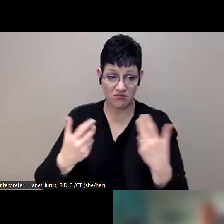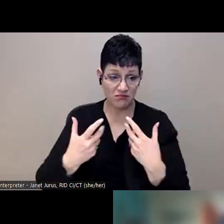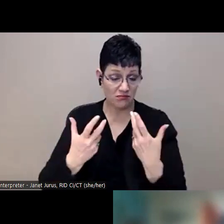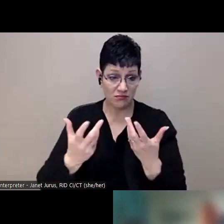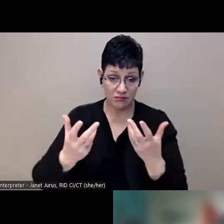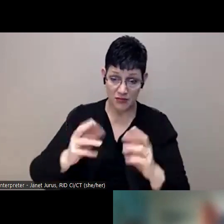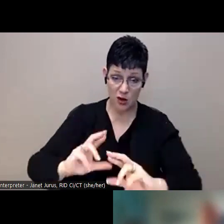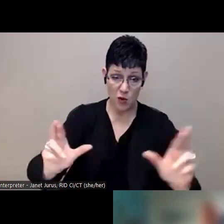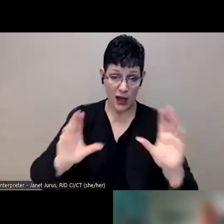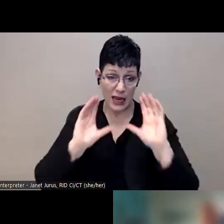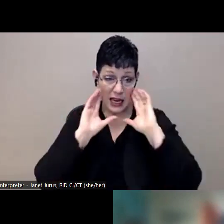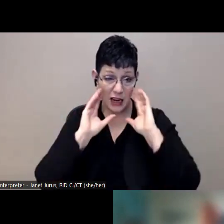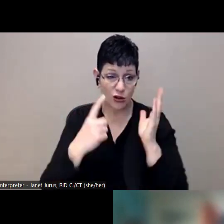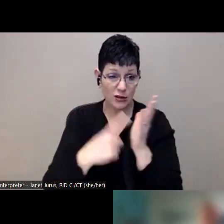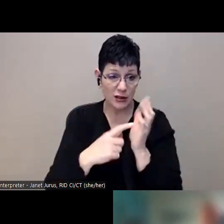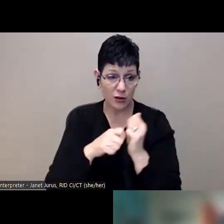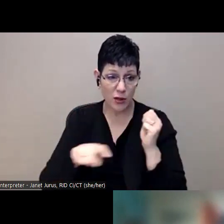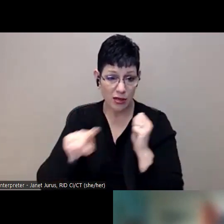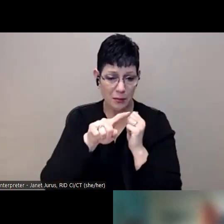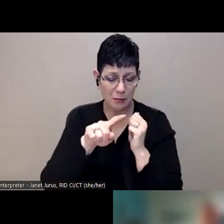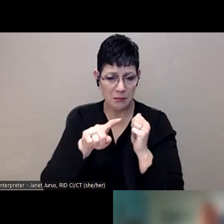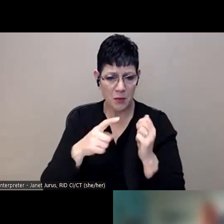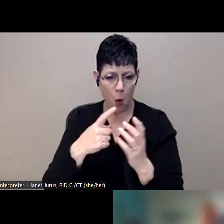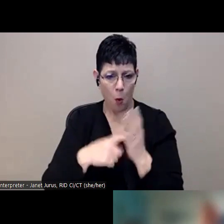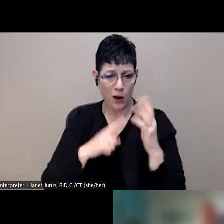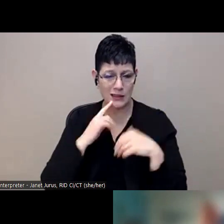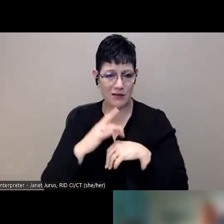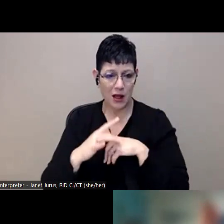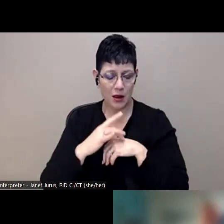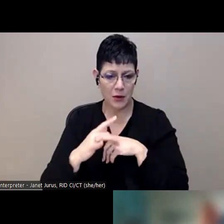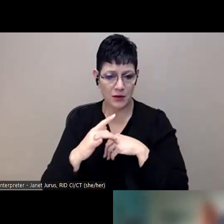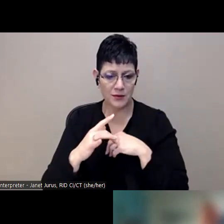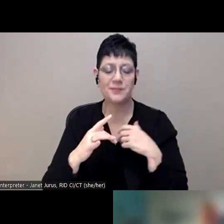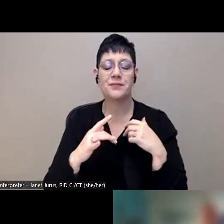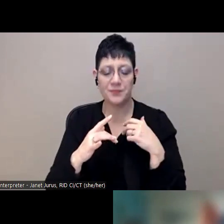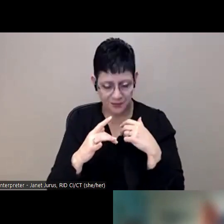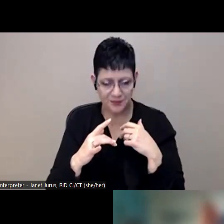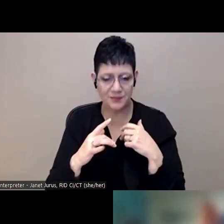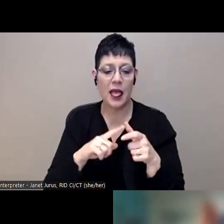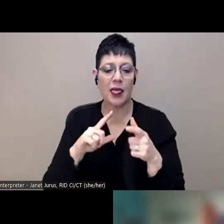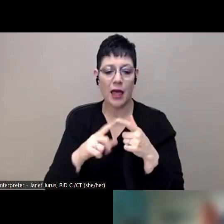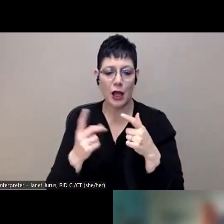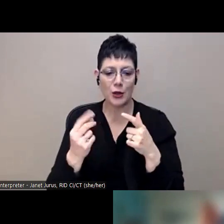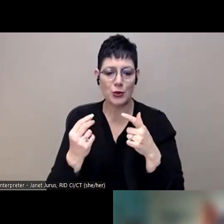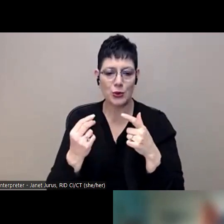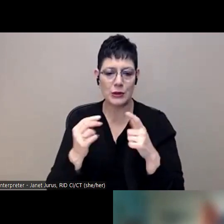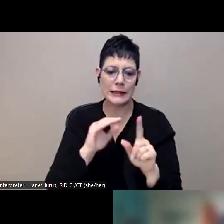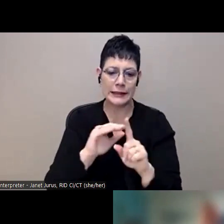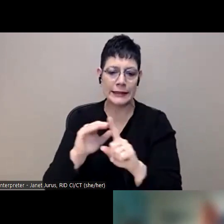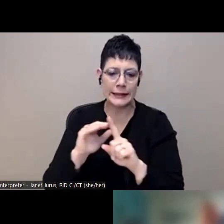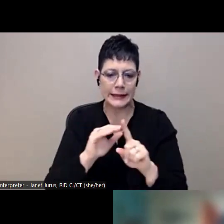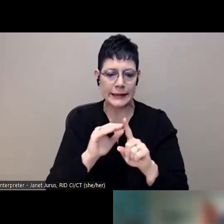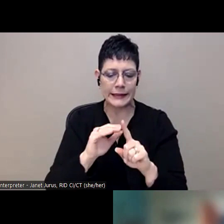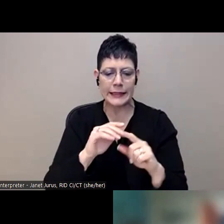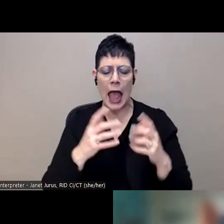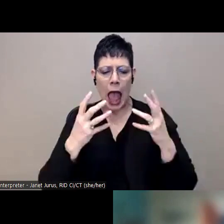trying to let them know that these services are available. And then it's word of mouth after that. Hey, we offer these services